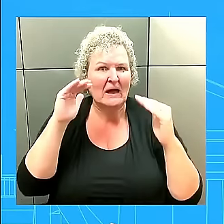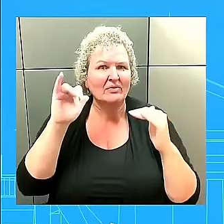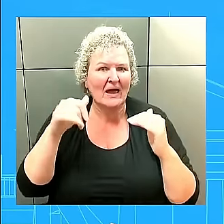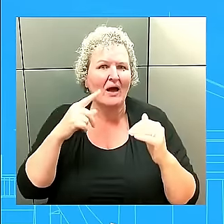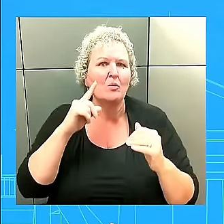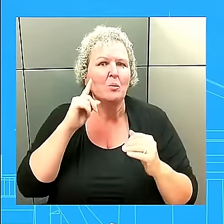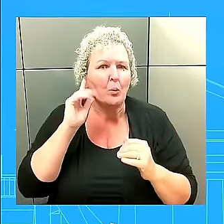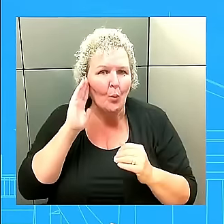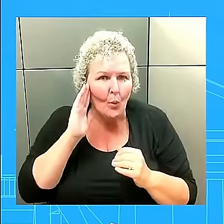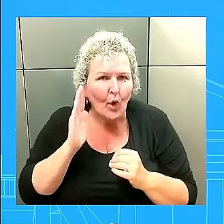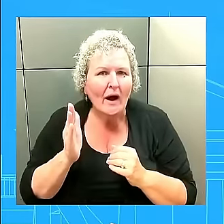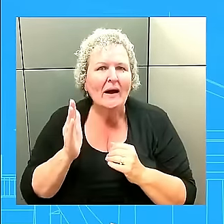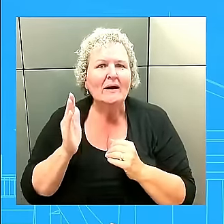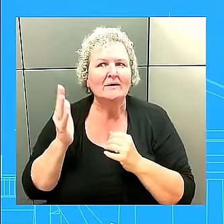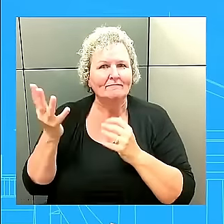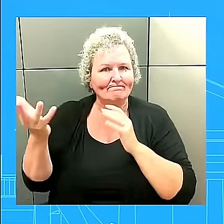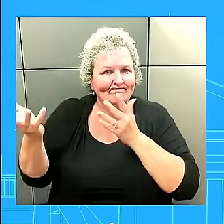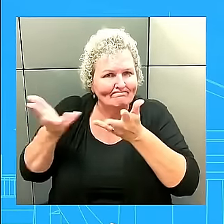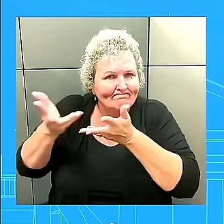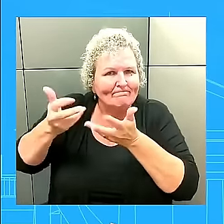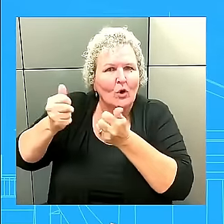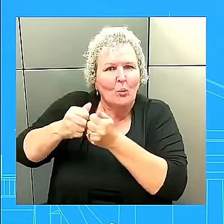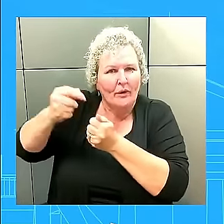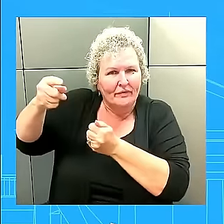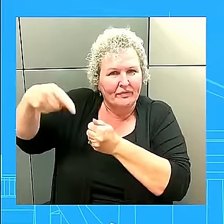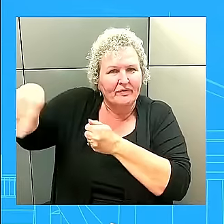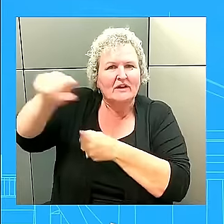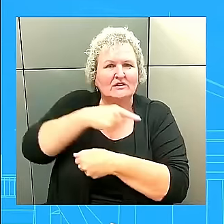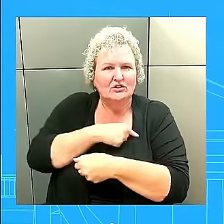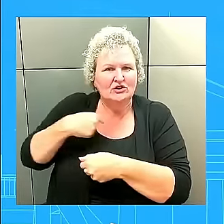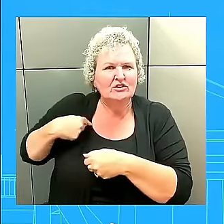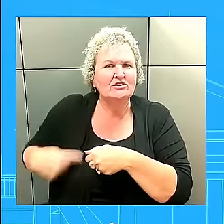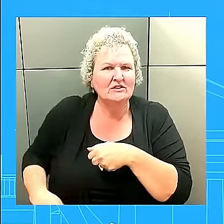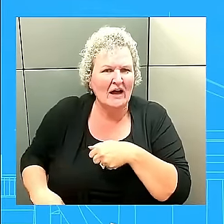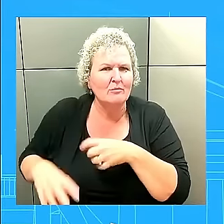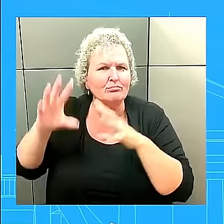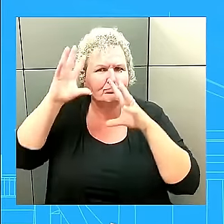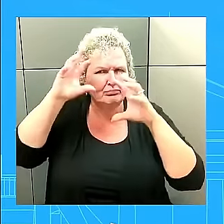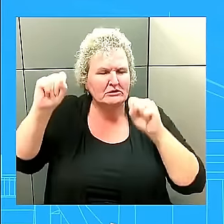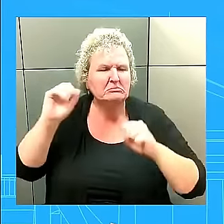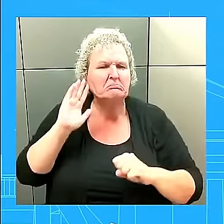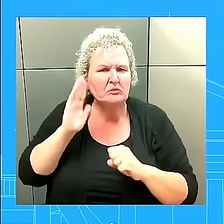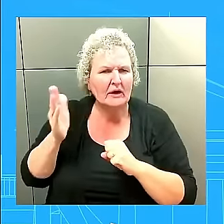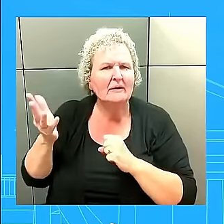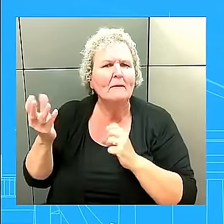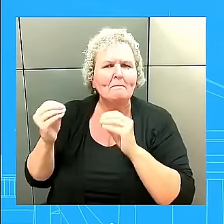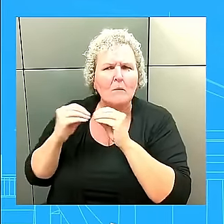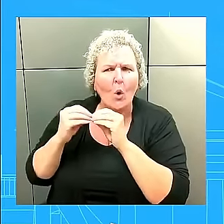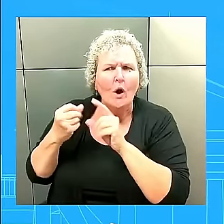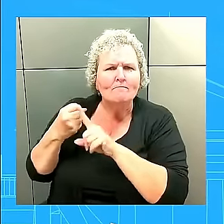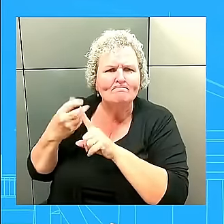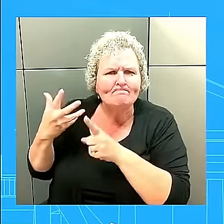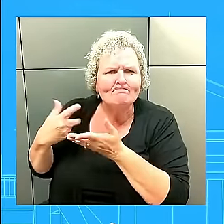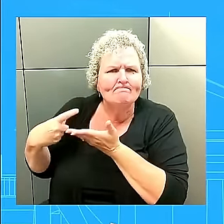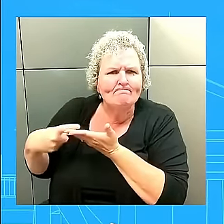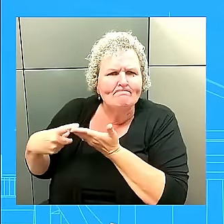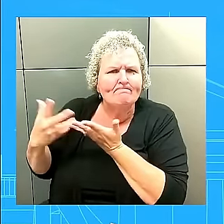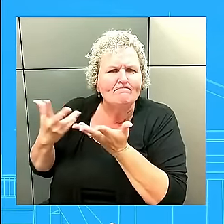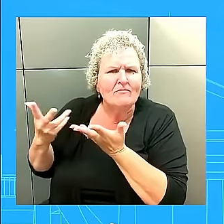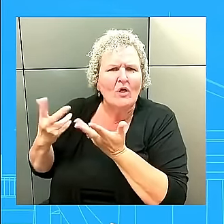communicating with the Chinese about this and certainly sharing our perspectives to the degree we can and